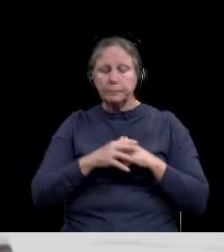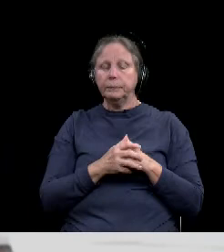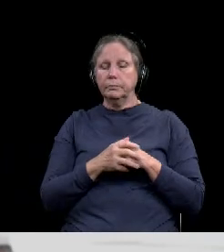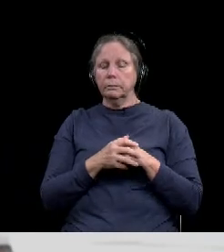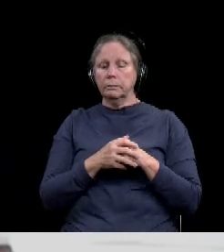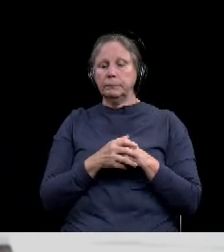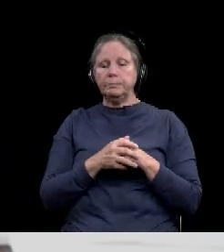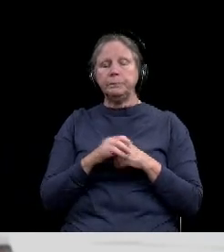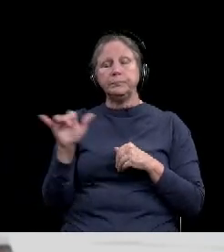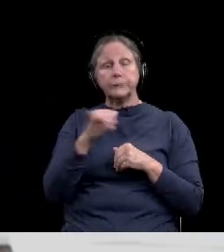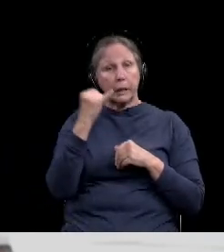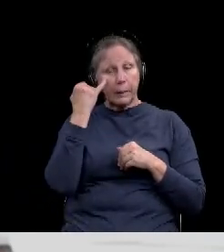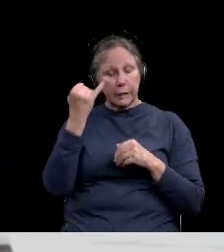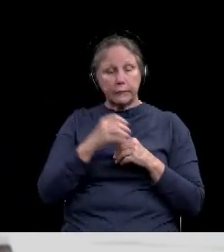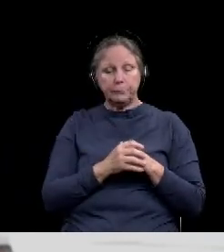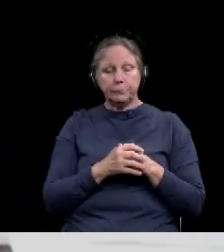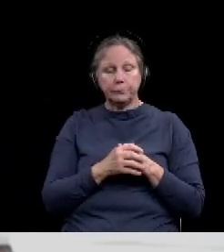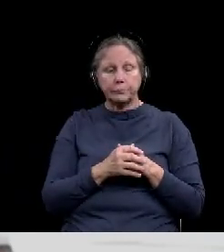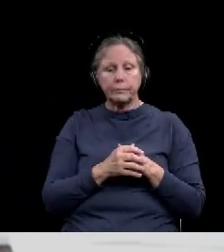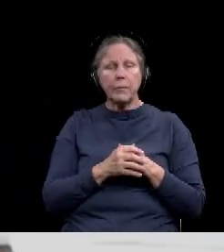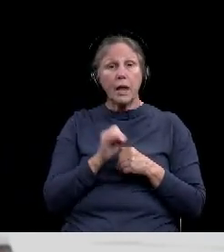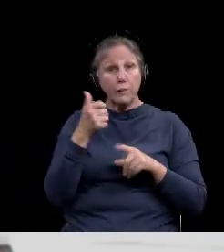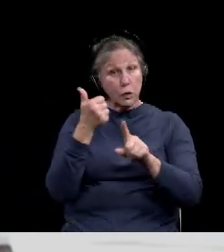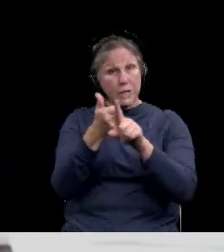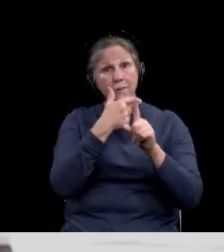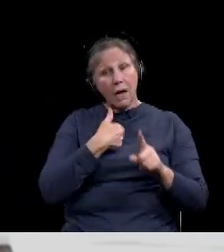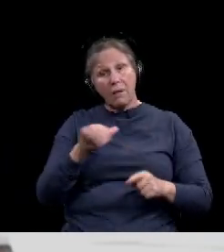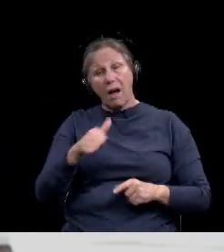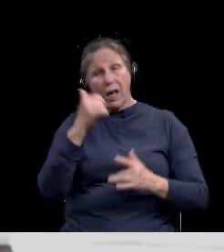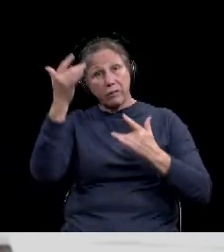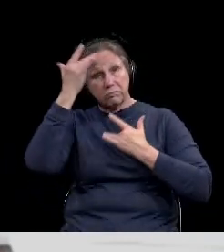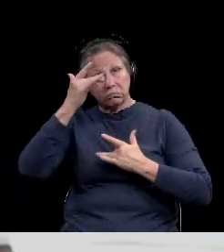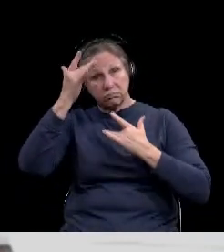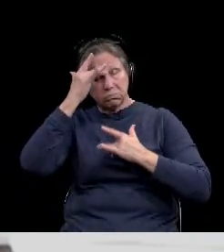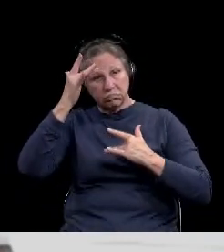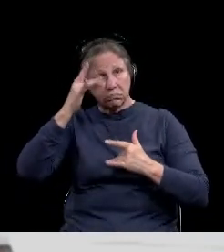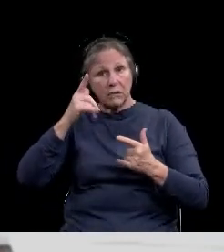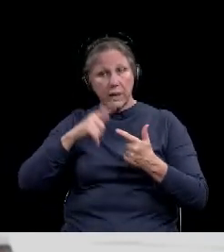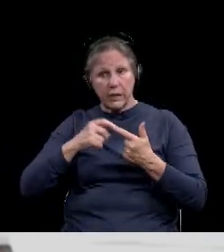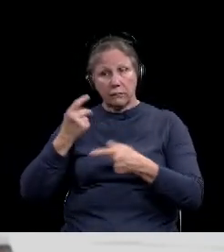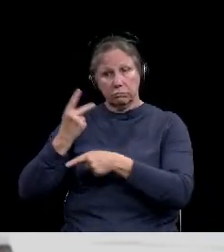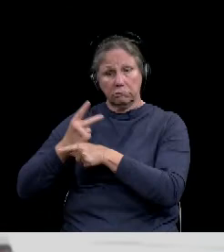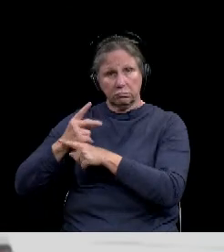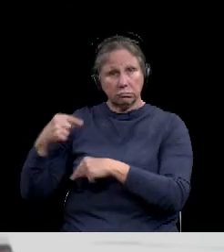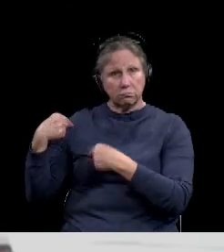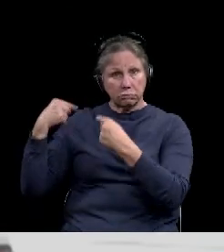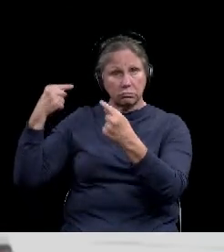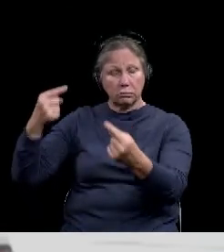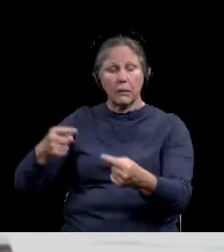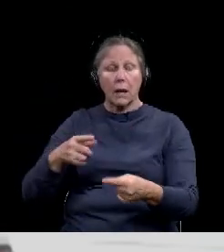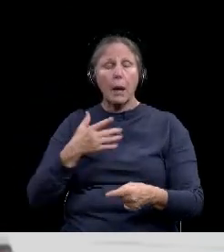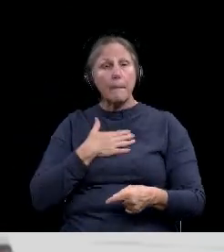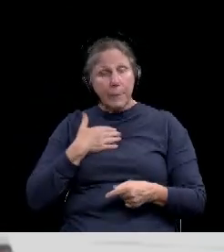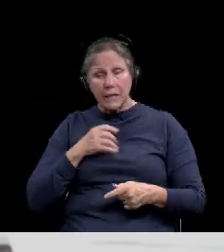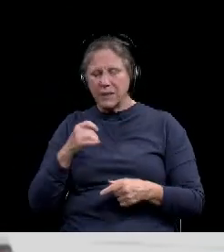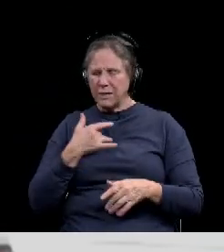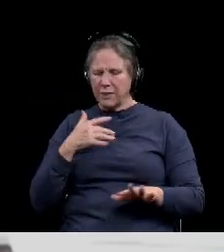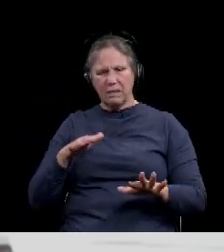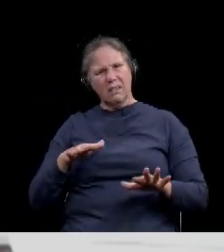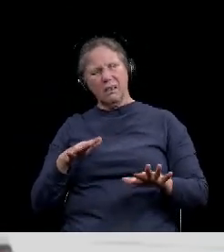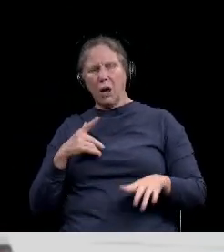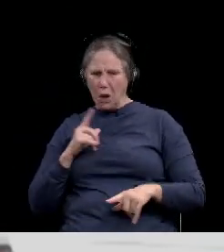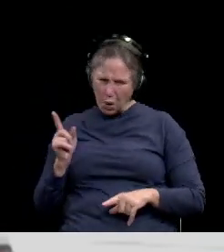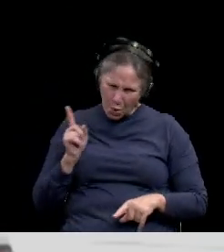in that same vein, if you have a chronic medical condition, um, or something that acutely needs care, it's really important to seek, um, medical advice.